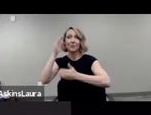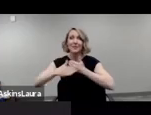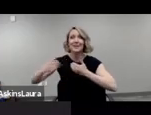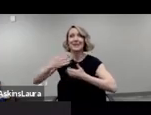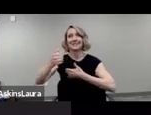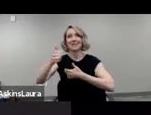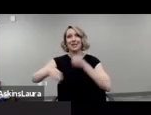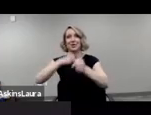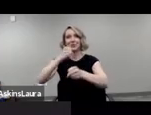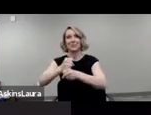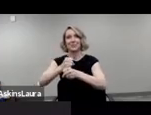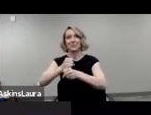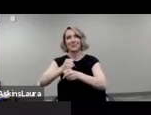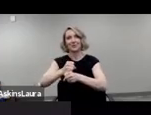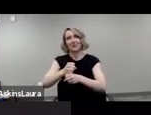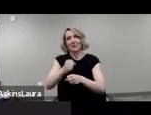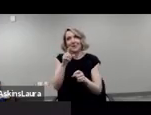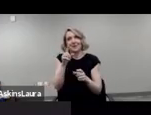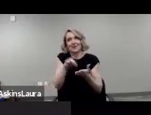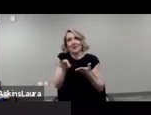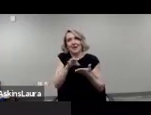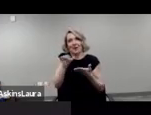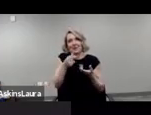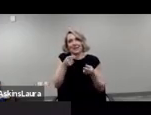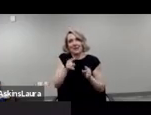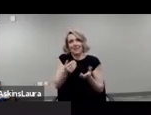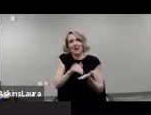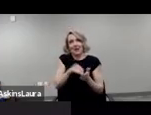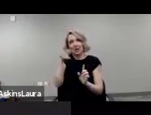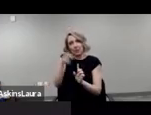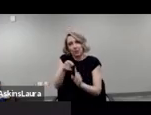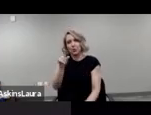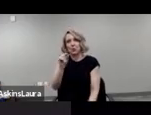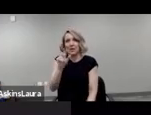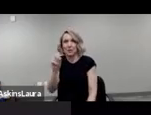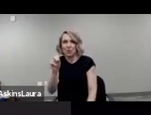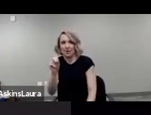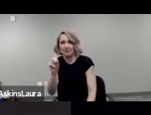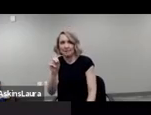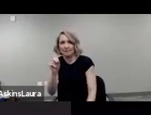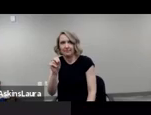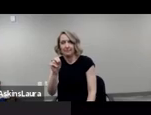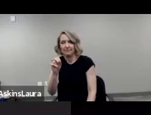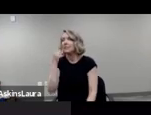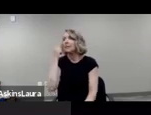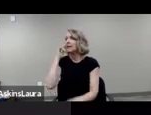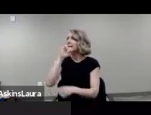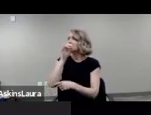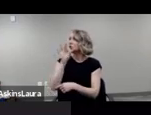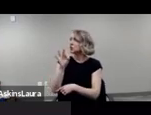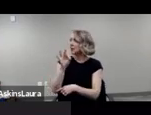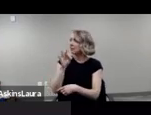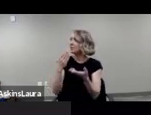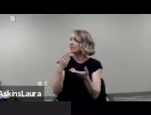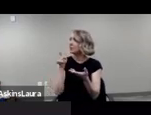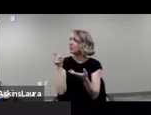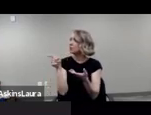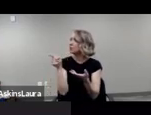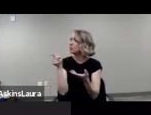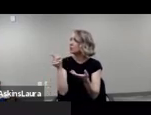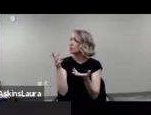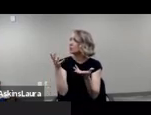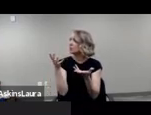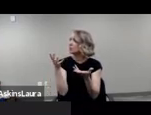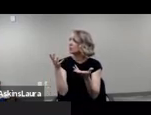and will not happen again until 2030. um jeff i think jeff you you may have you you